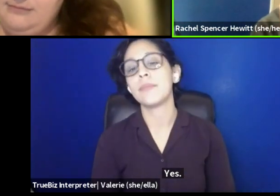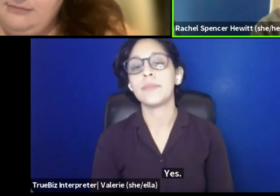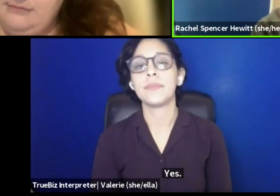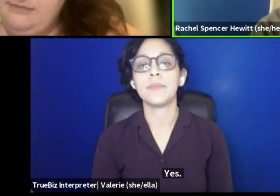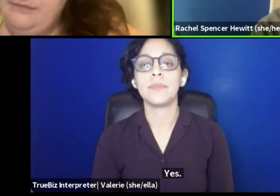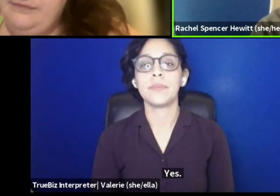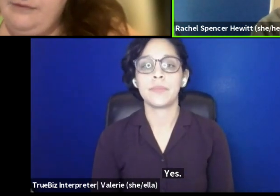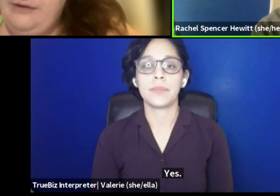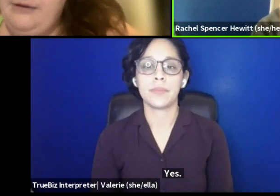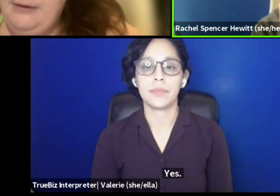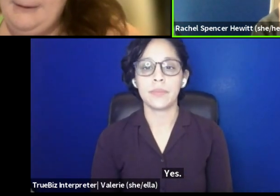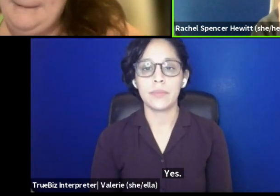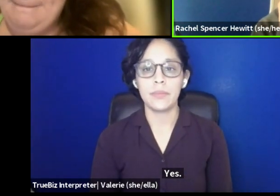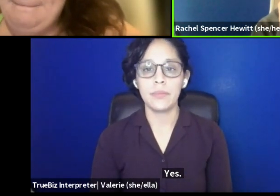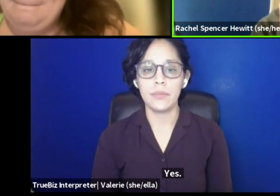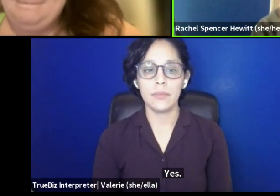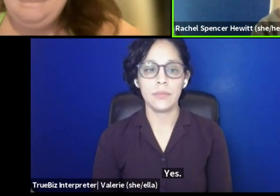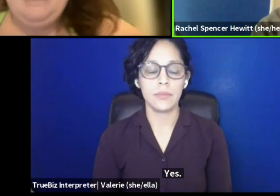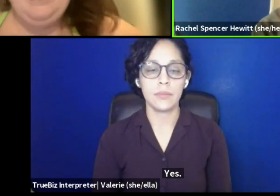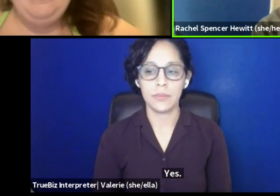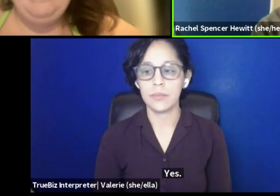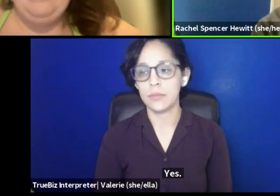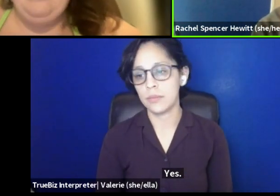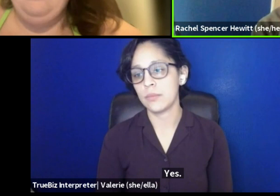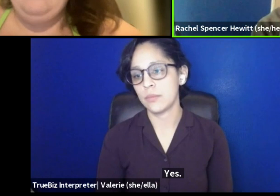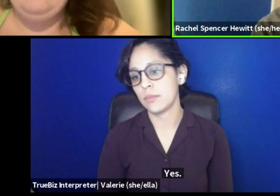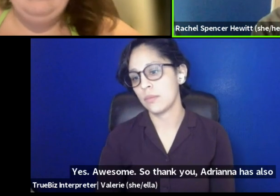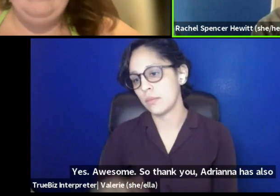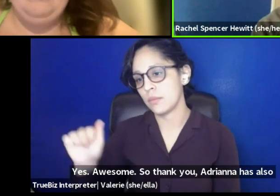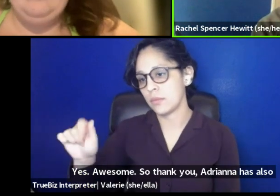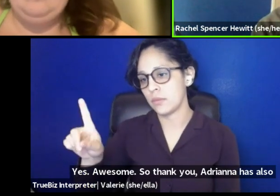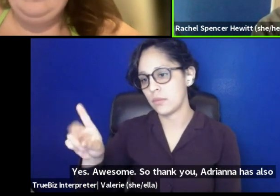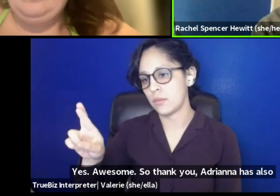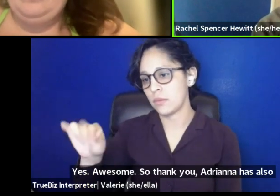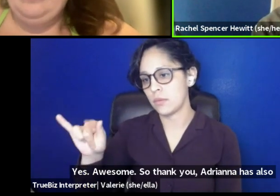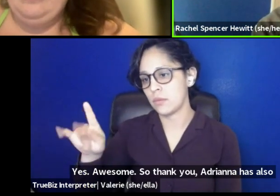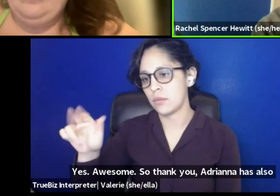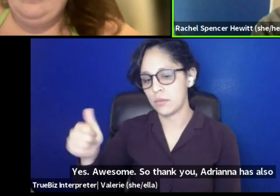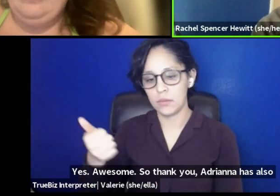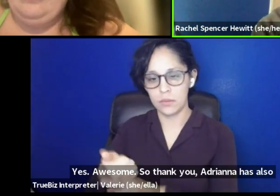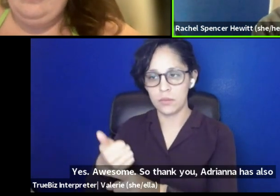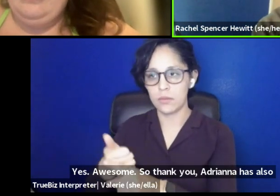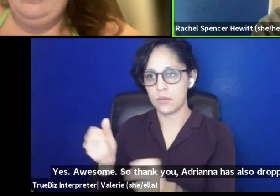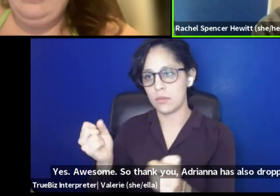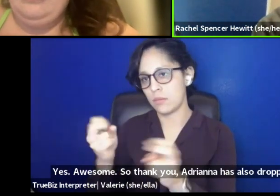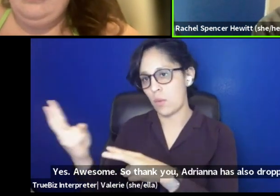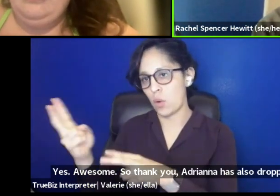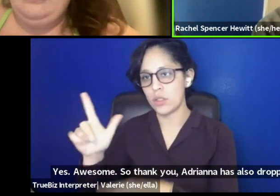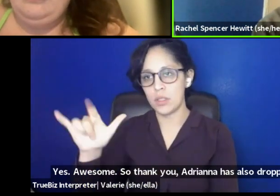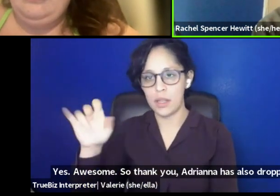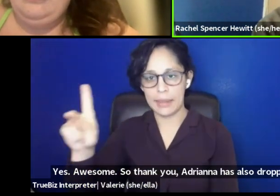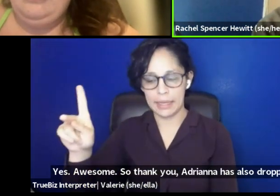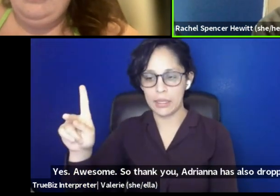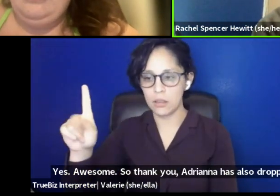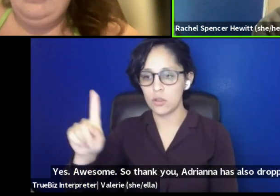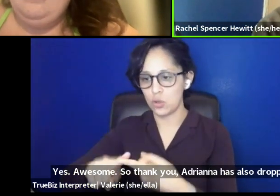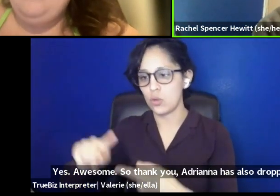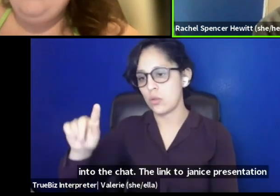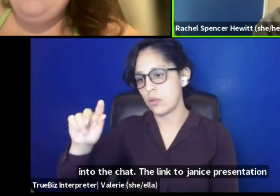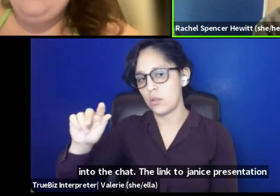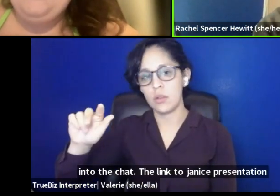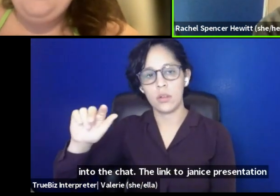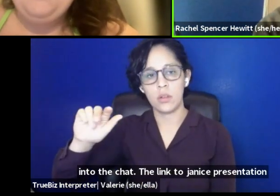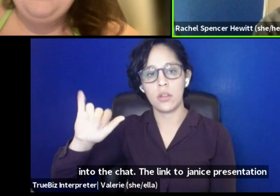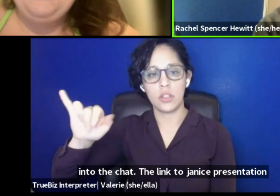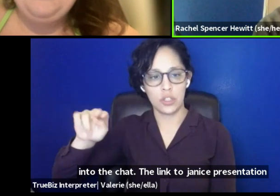Um, yes. Awesome. So thank you. Adriana has also dropped into the chat, the link to, um, Jenna's presentation.